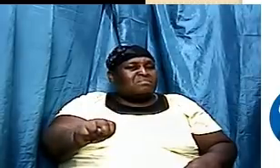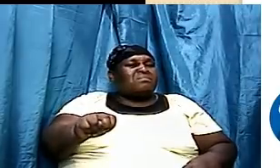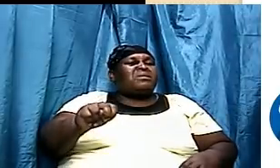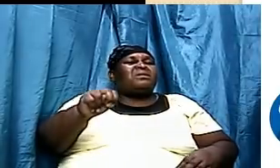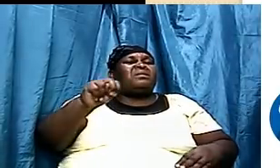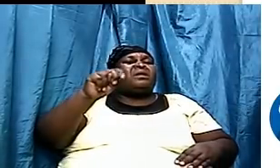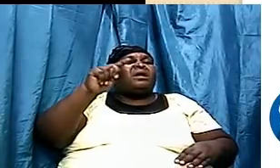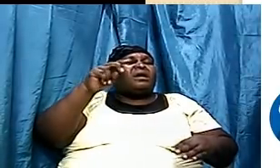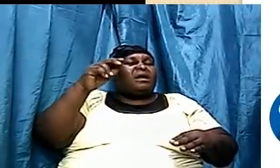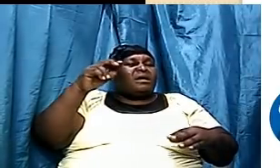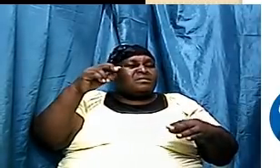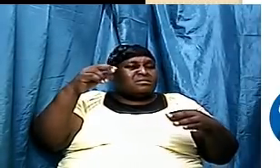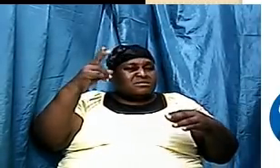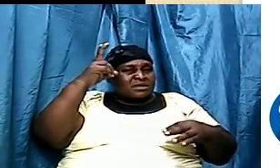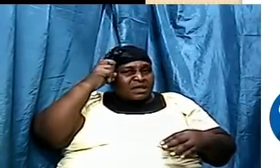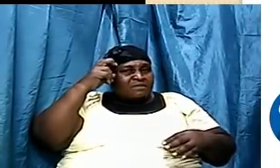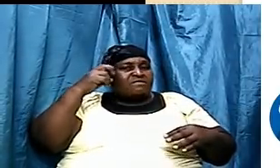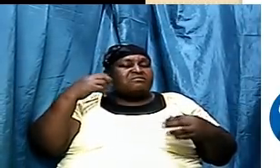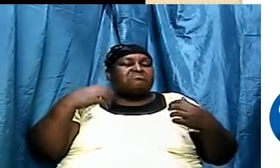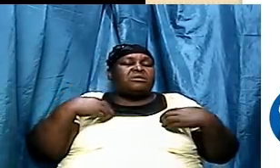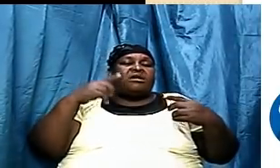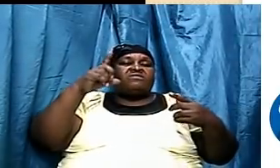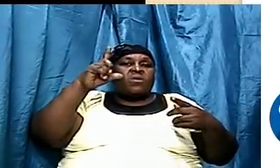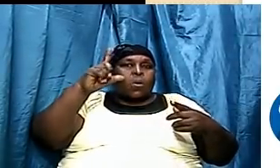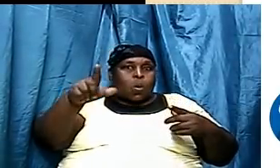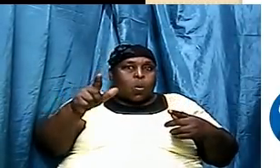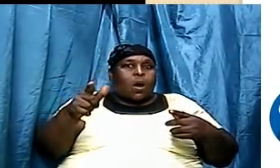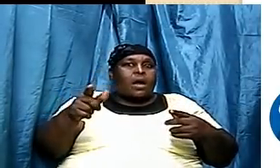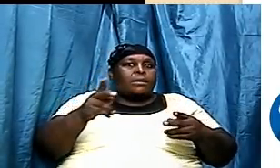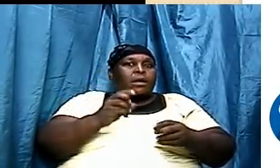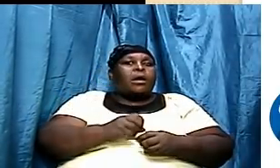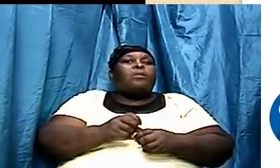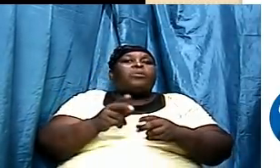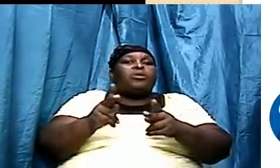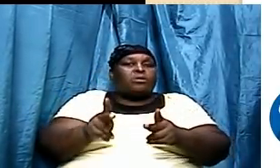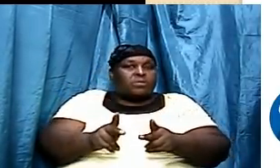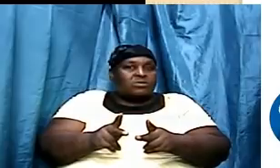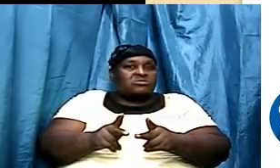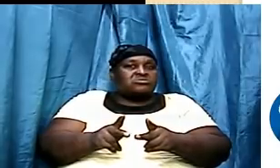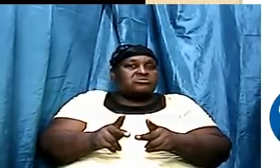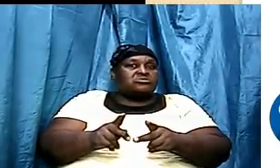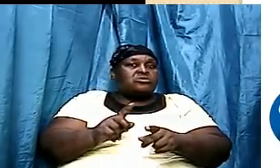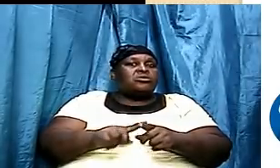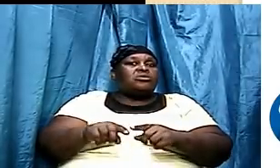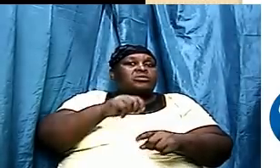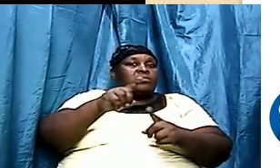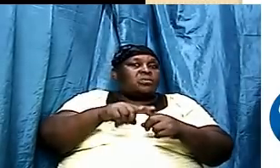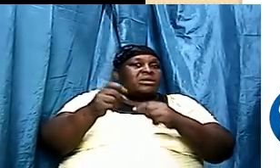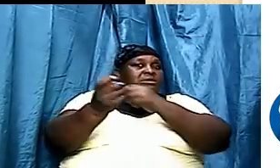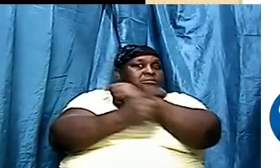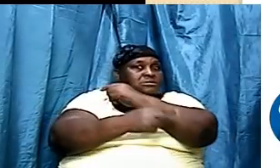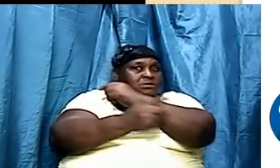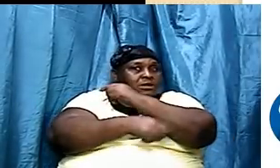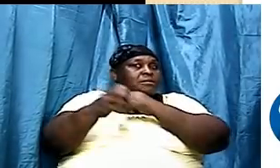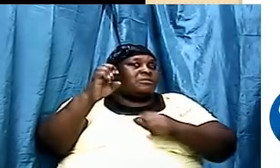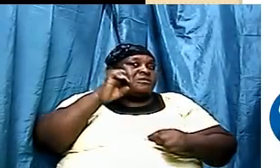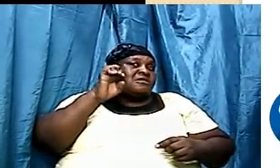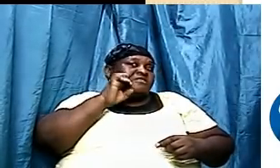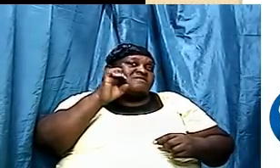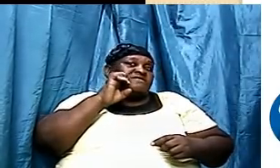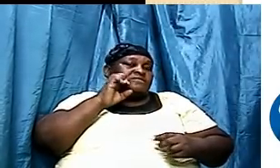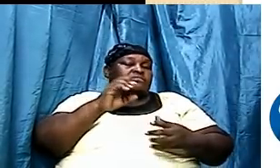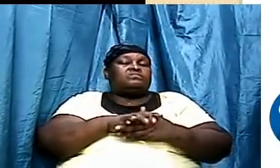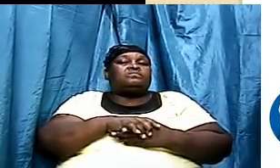And I call it an attack because his aim was to ensure that he get her to fall. And he didn't want to get the victory.